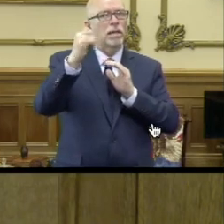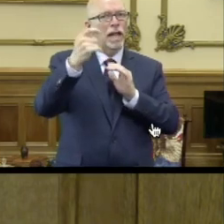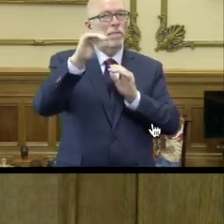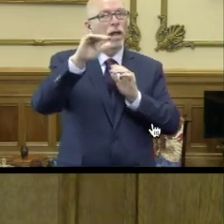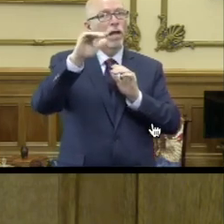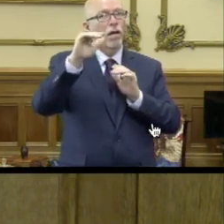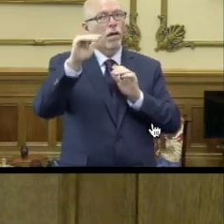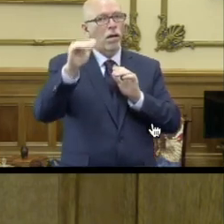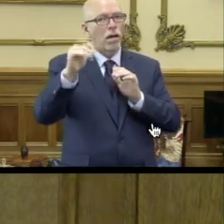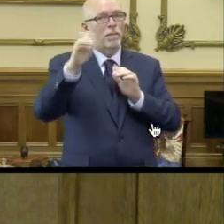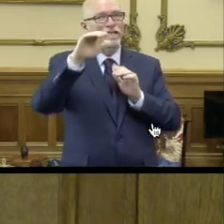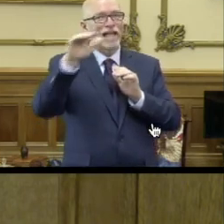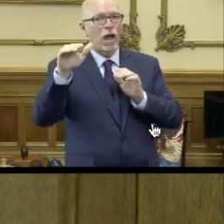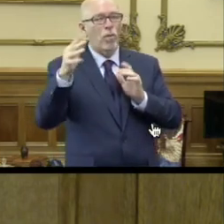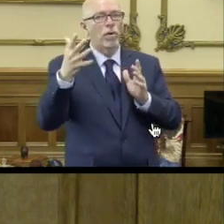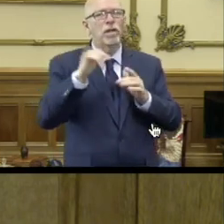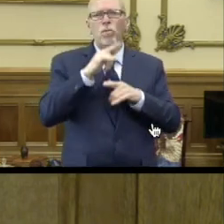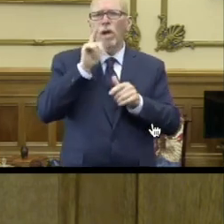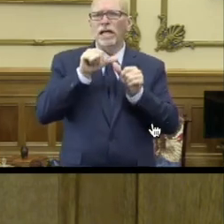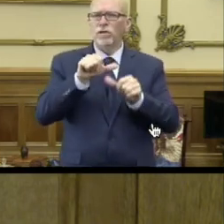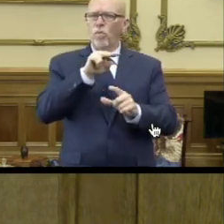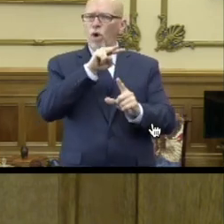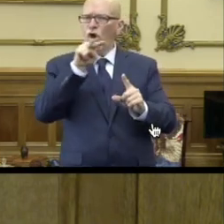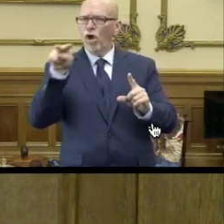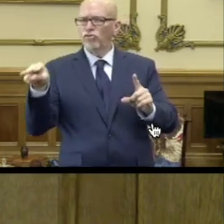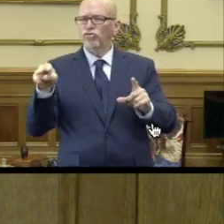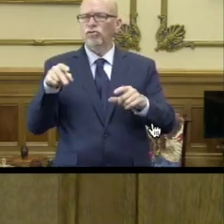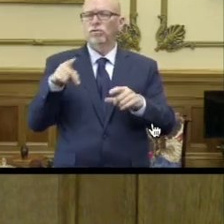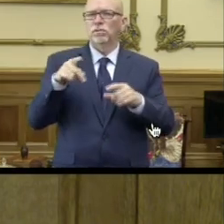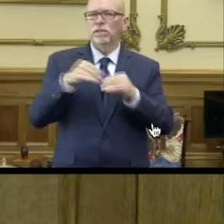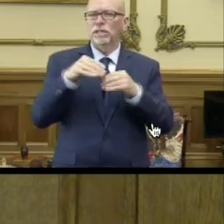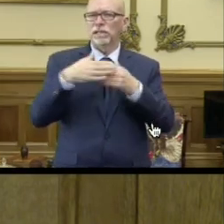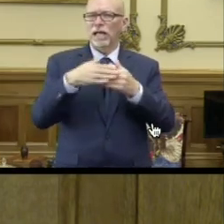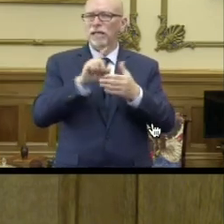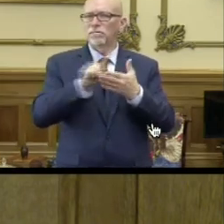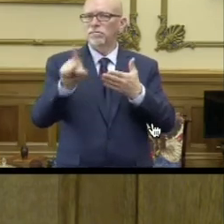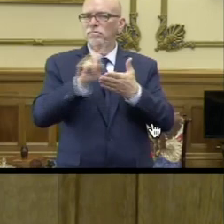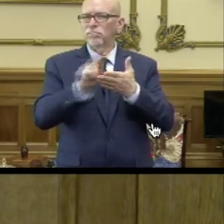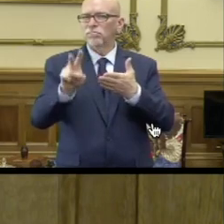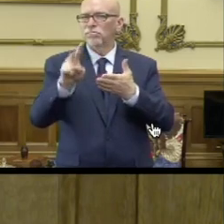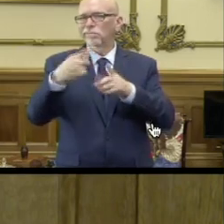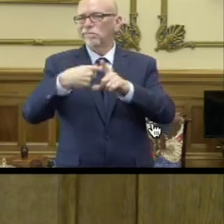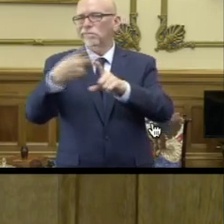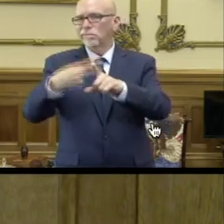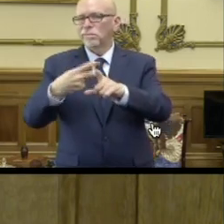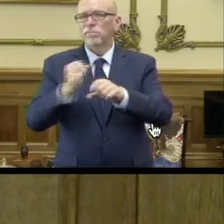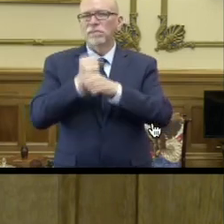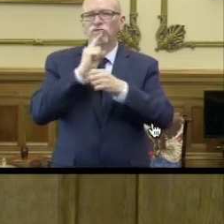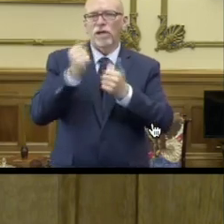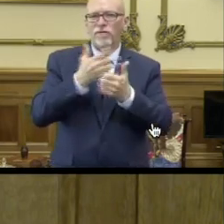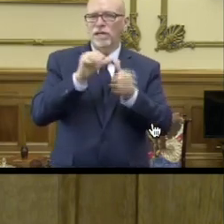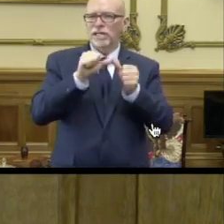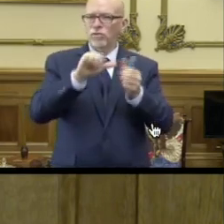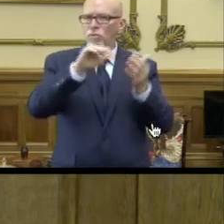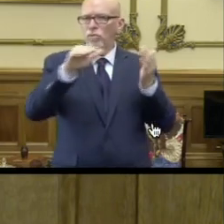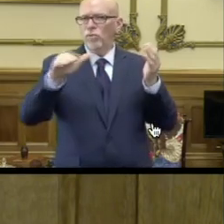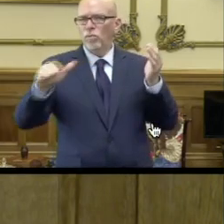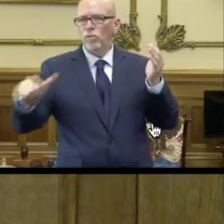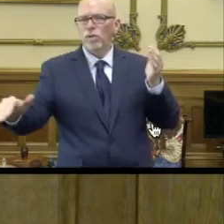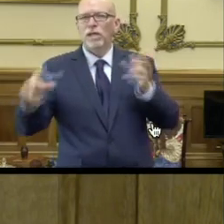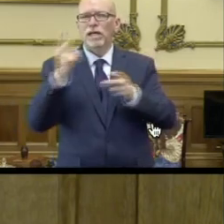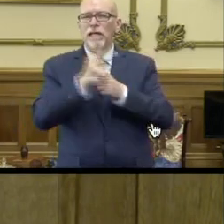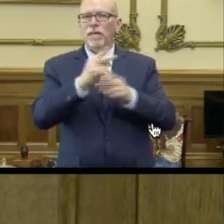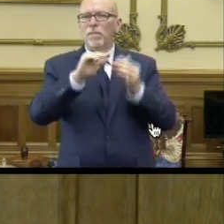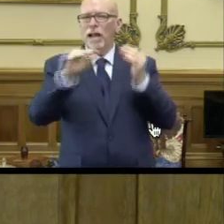going down. So that is what we're going to continue to watch over the next weeks and months to make sure that everything continues to keep that nice